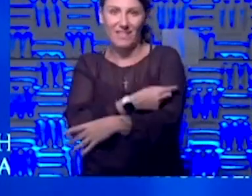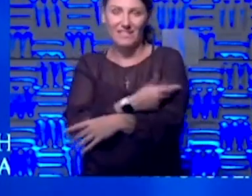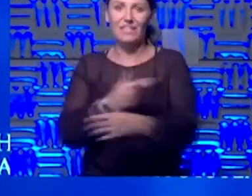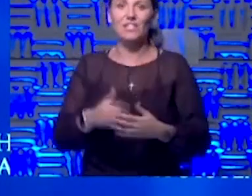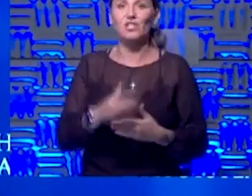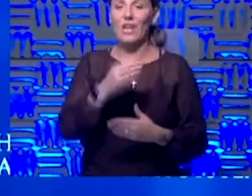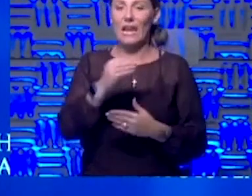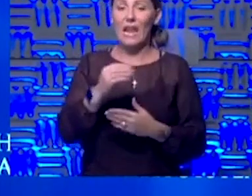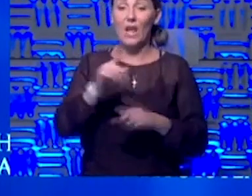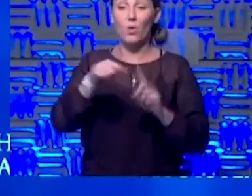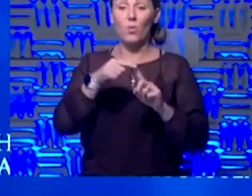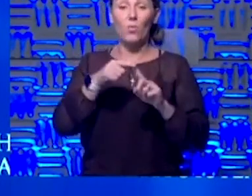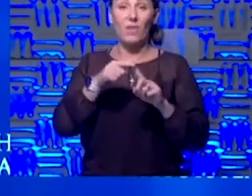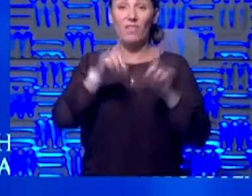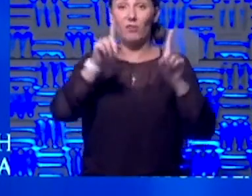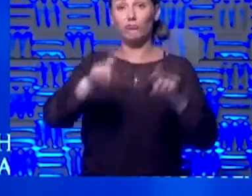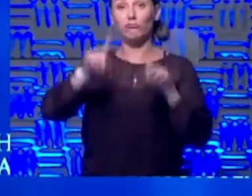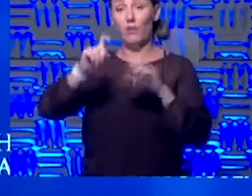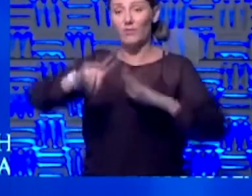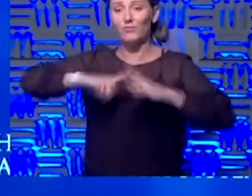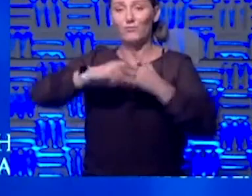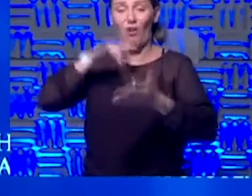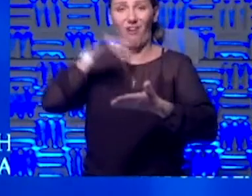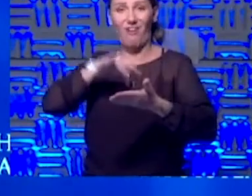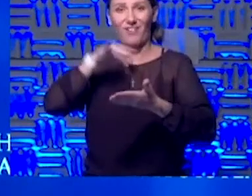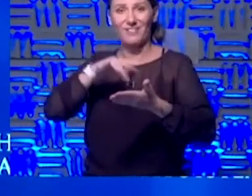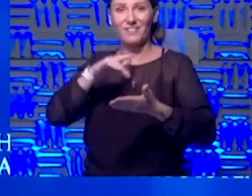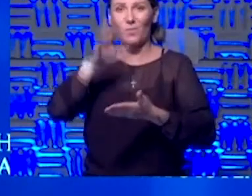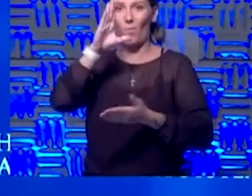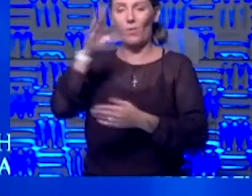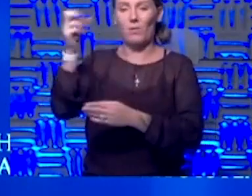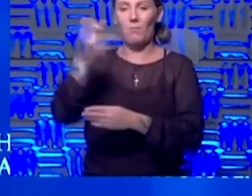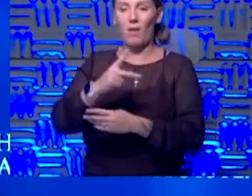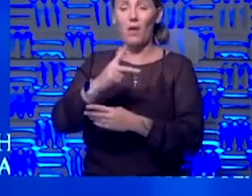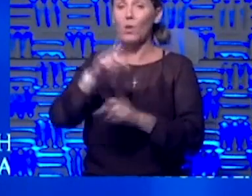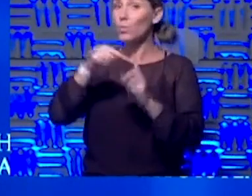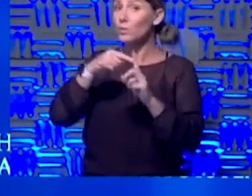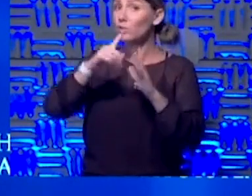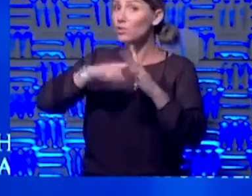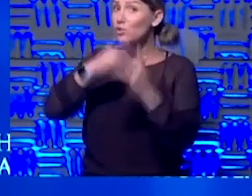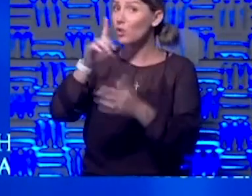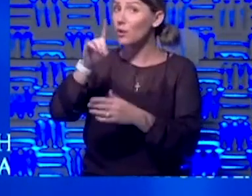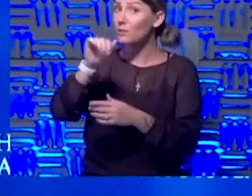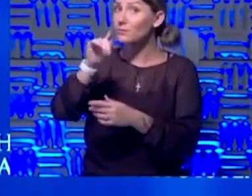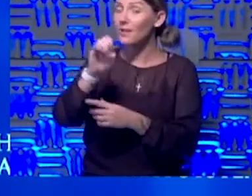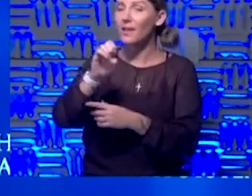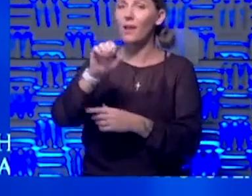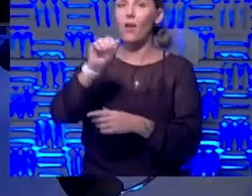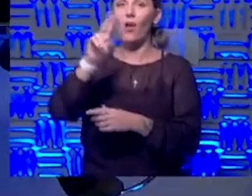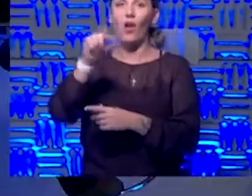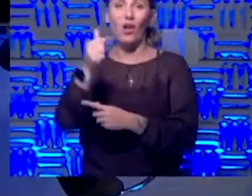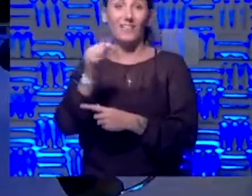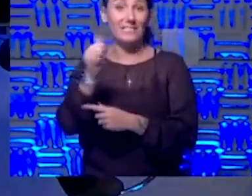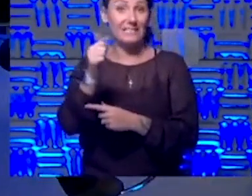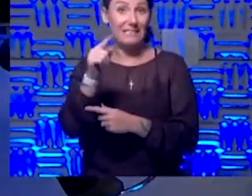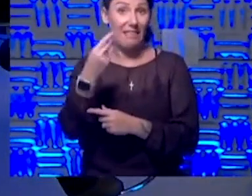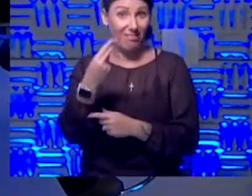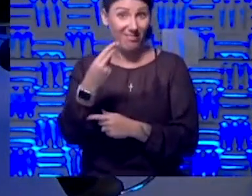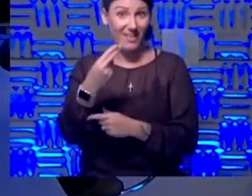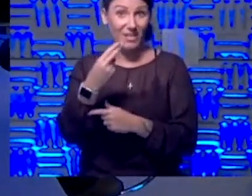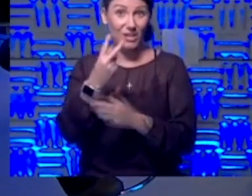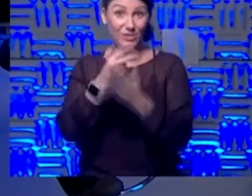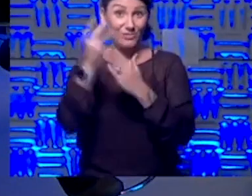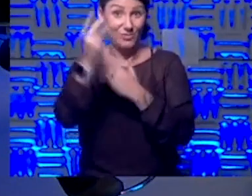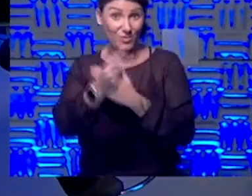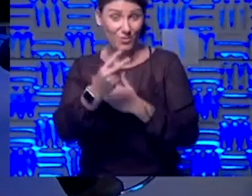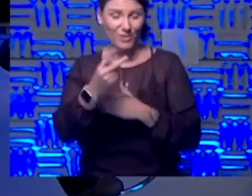And as that trial gets heated up, we're going to have you back so we can talk more about it. When's your start date? August 10th, in two weeks. Coming up. So we'll